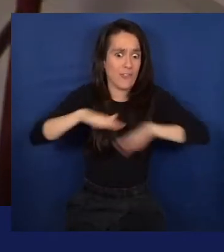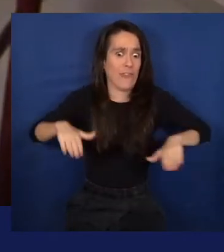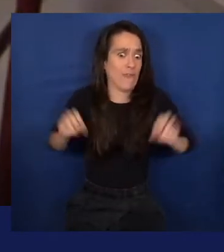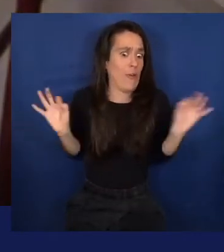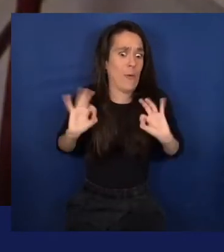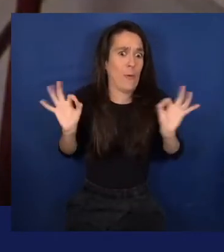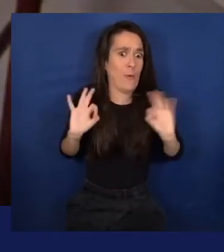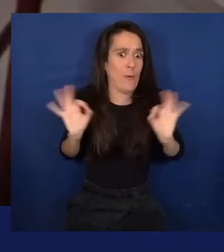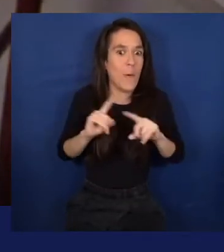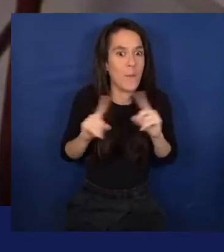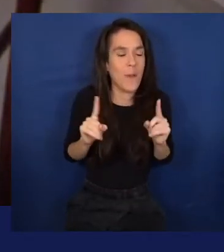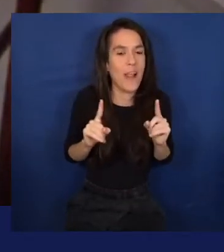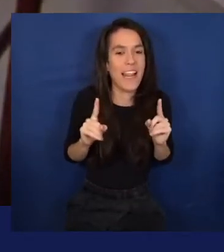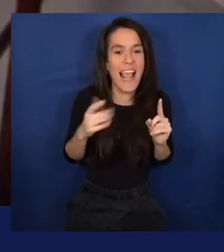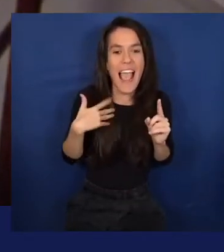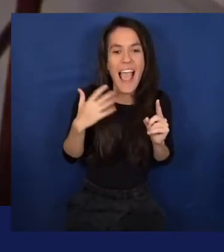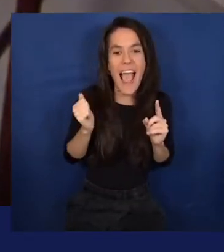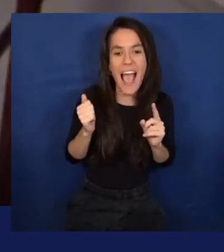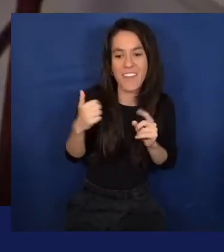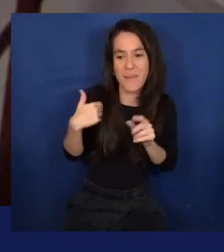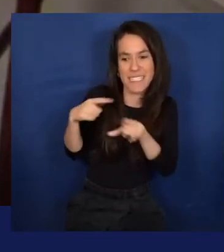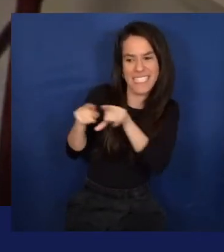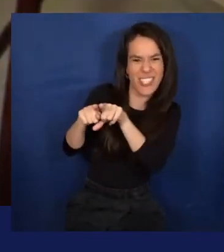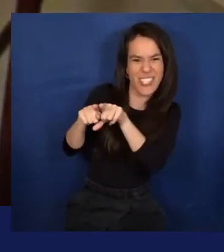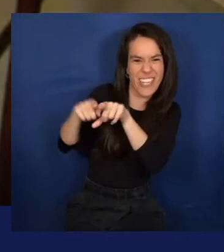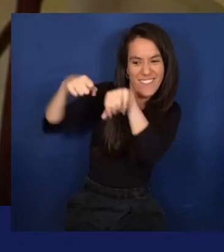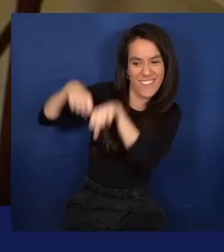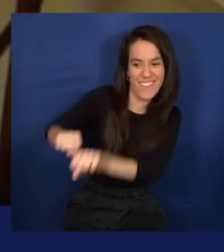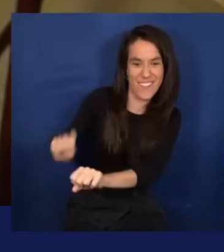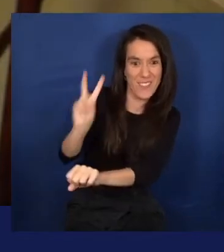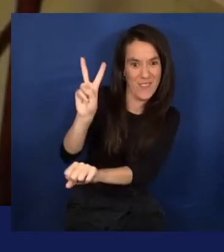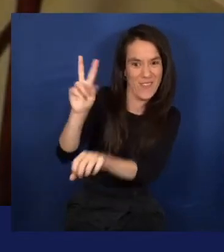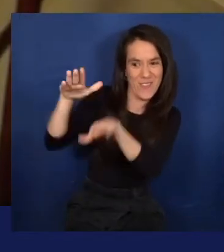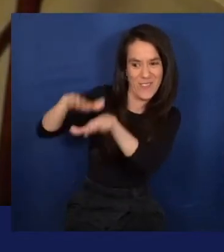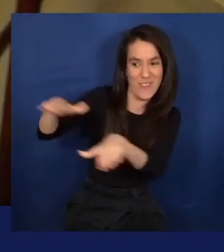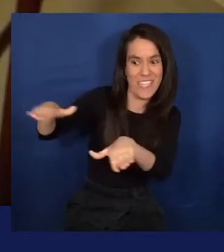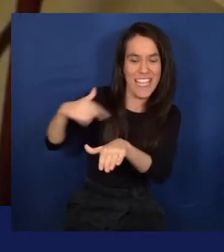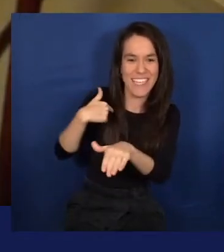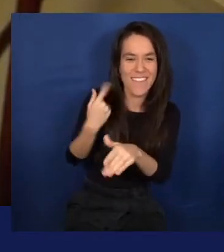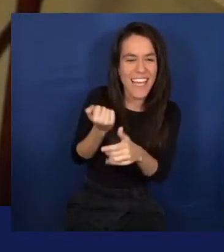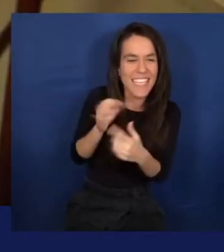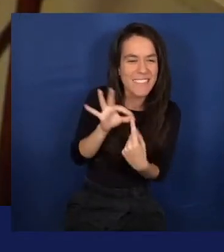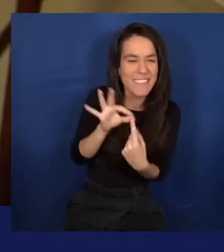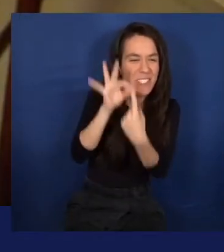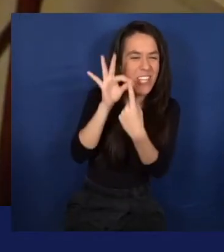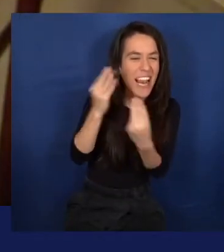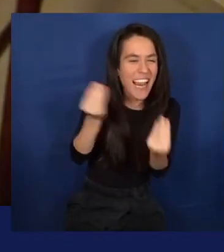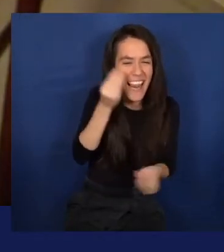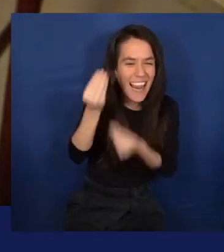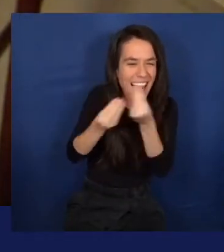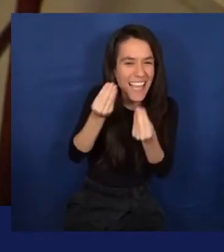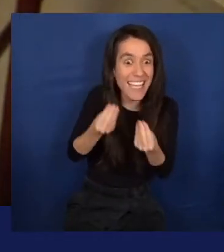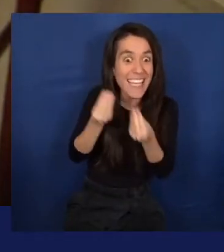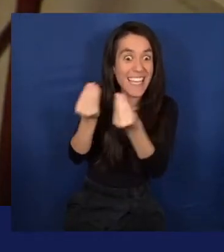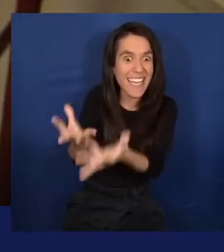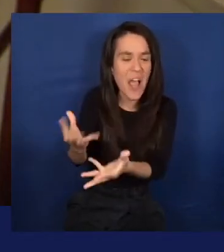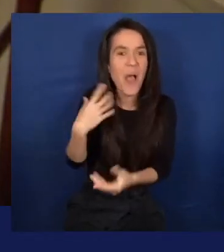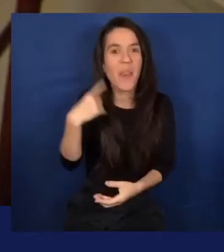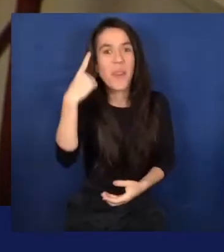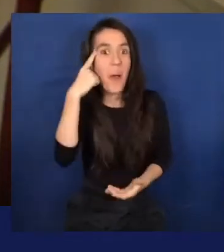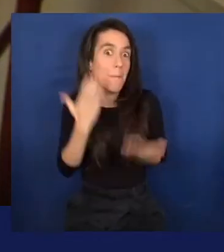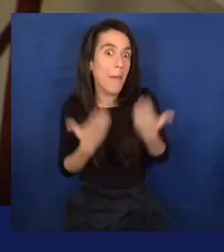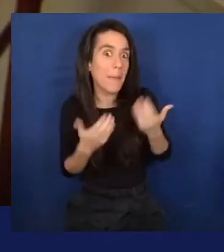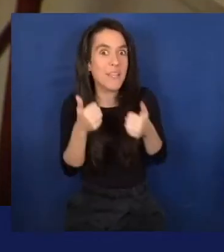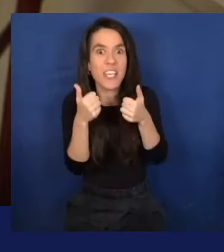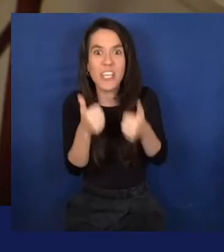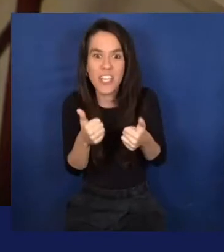two nieces and sometimes they like to get specific stuff for their birthdays. And I thought, well, maybe this is a nice